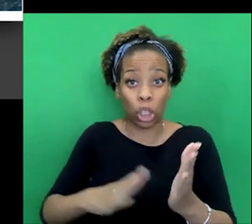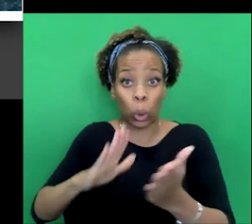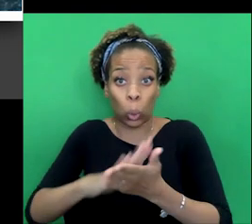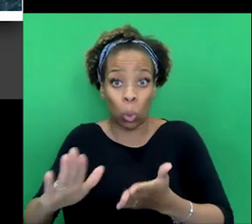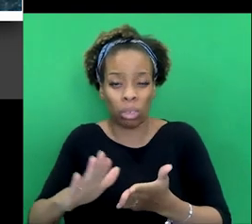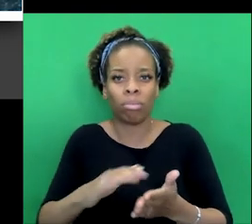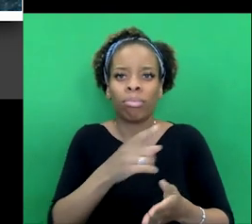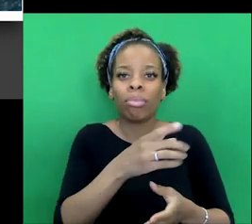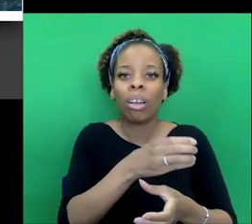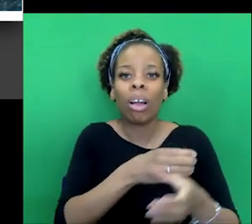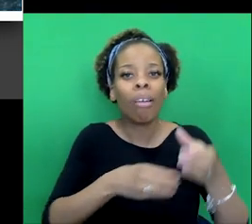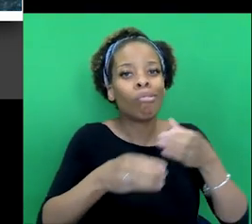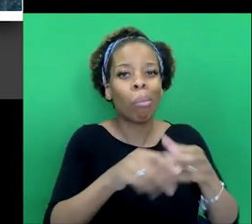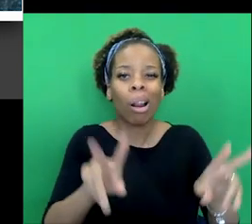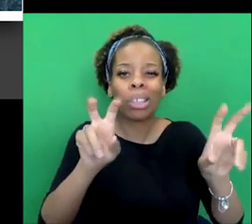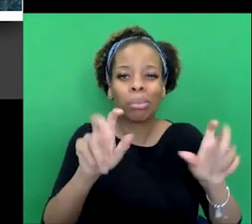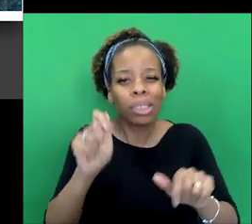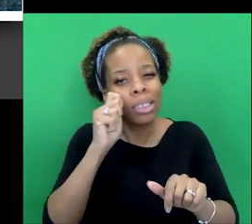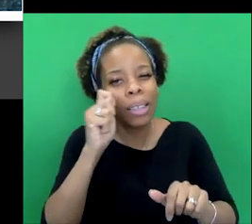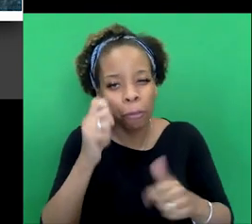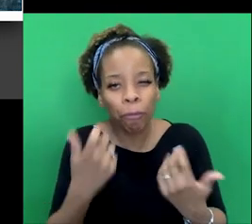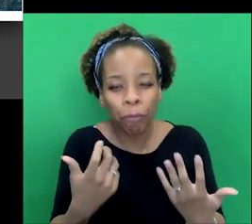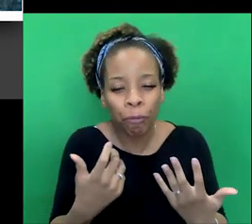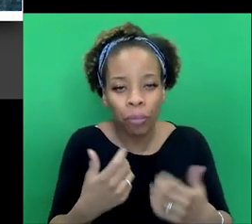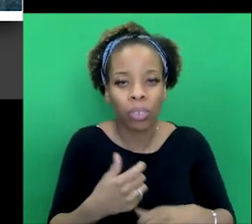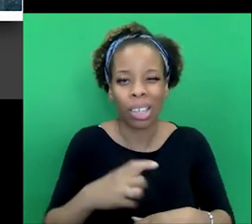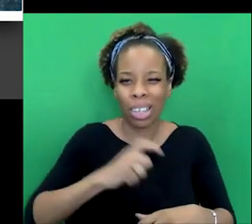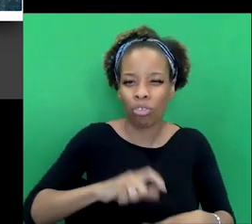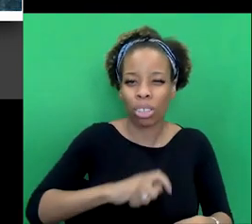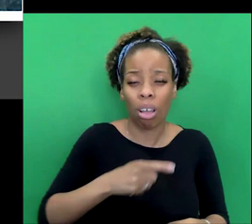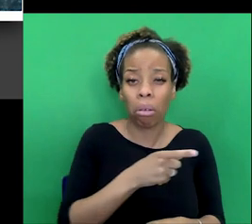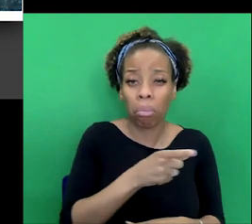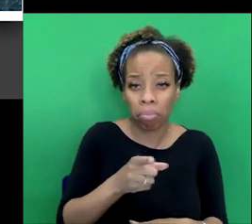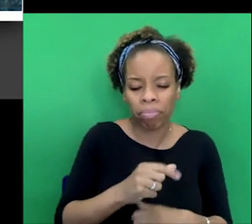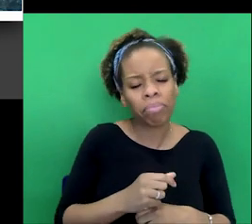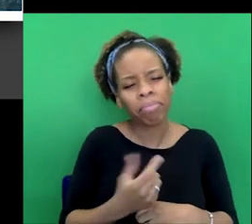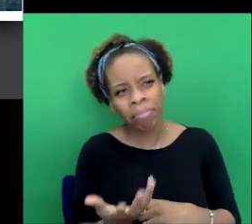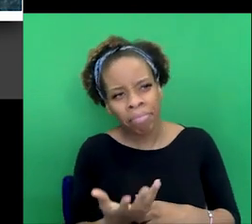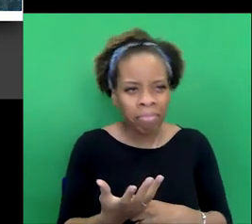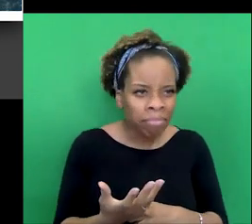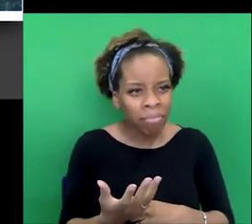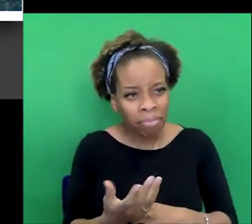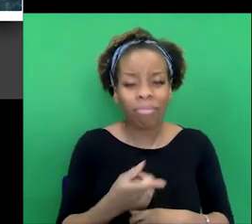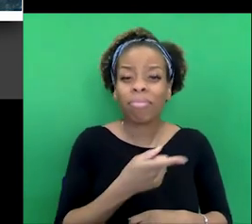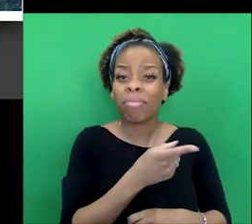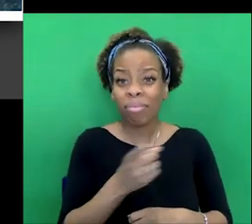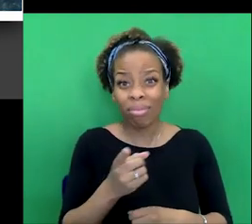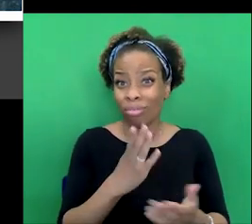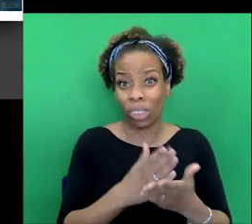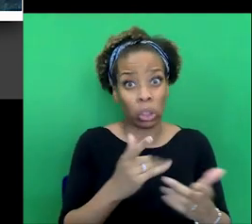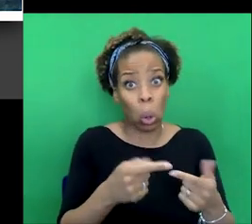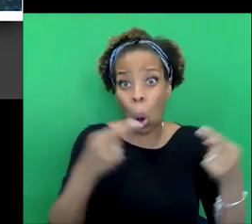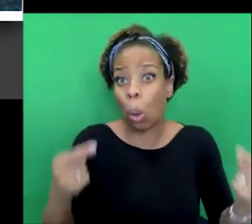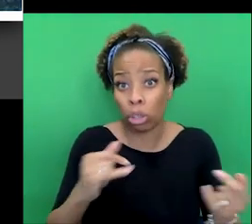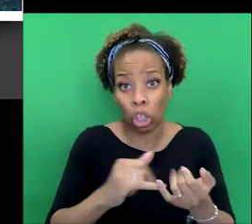first replacements for Holmes. And he could be identified by a series of opposites. So